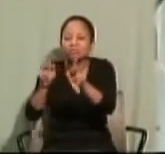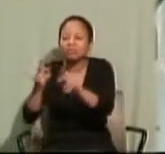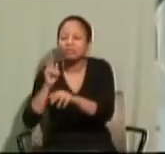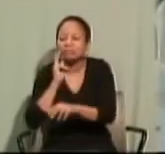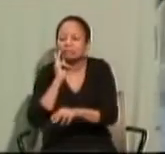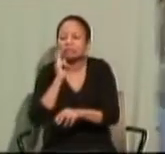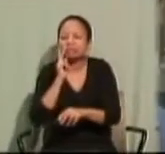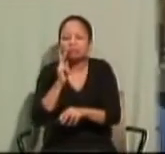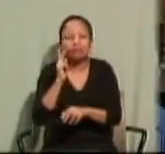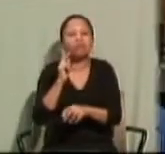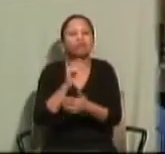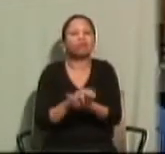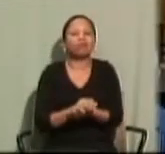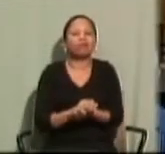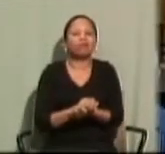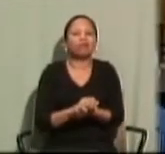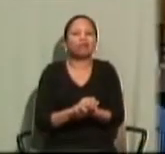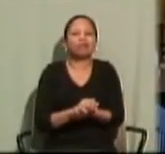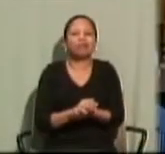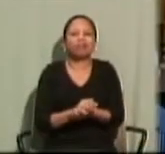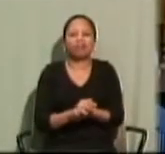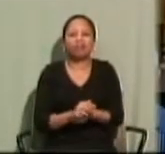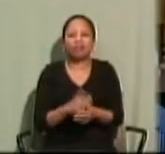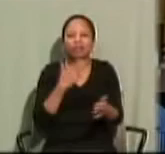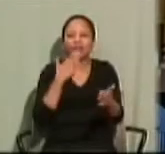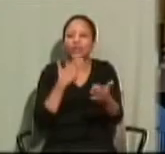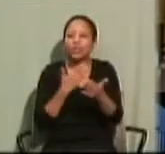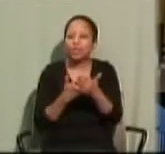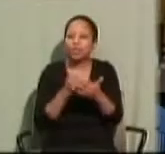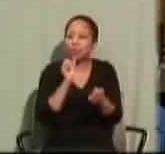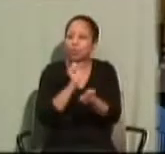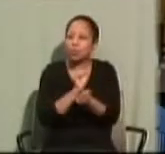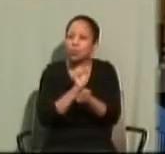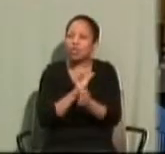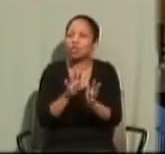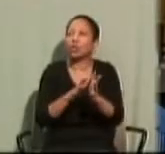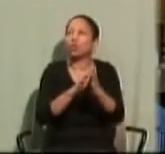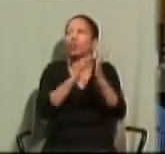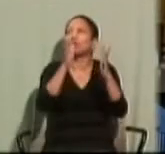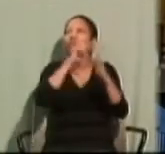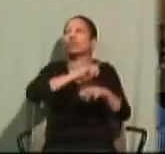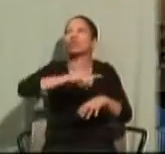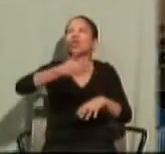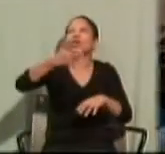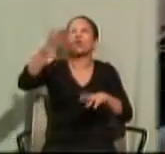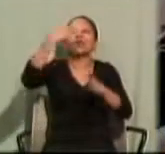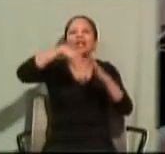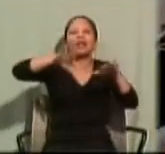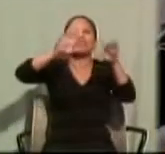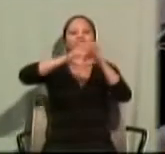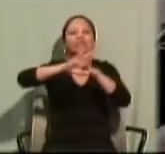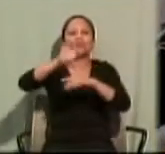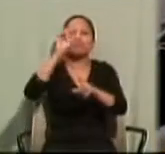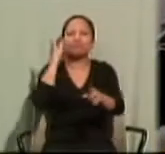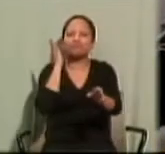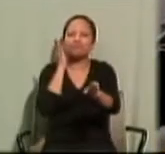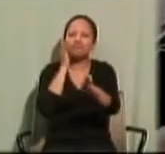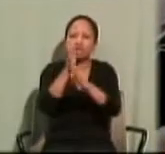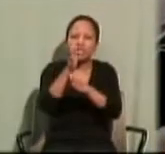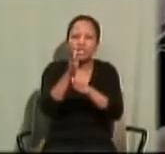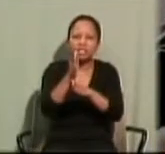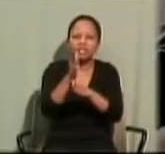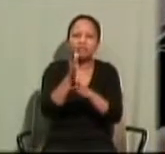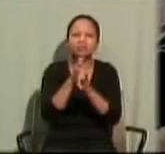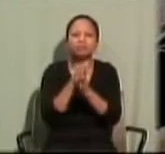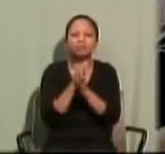works and glorify our Lord God in heaven upright. And he was